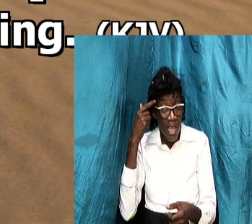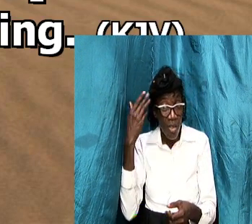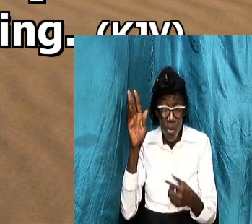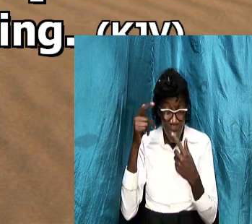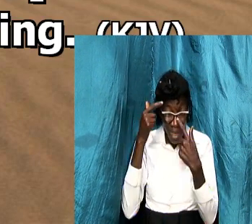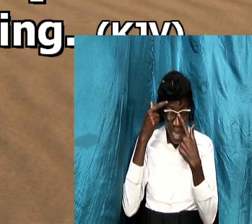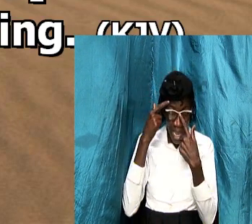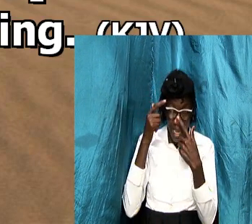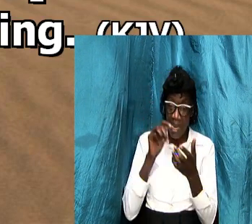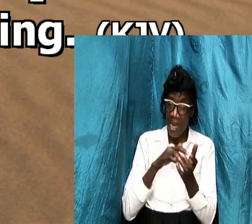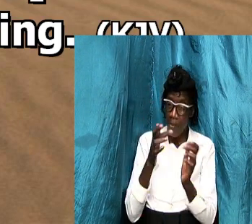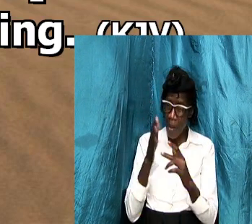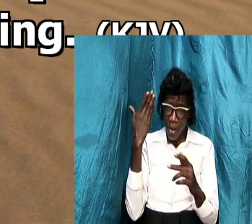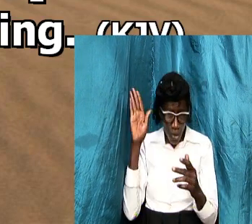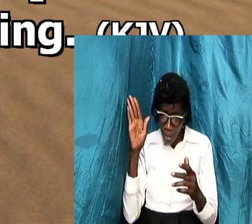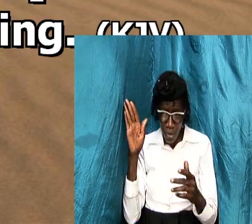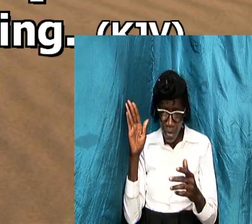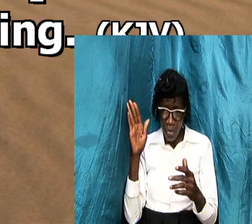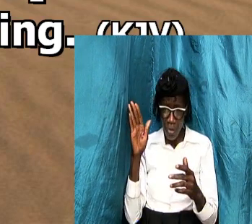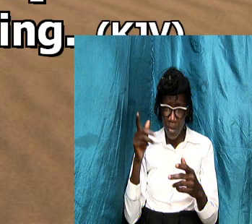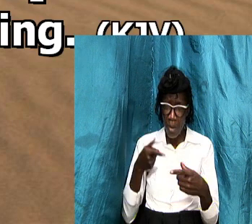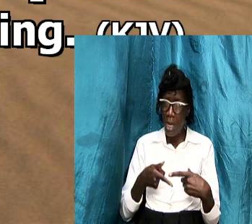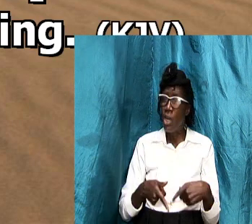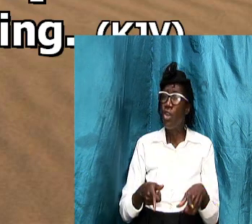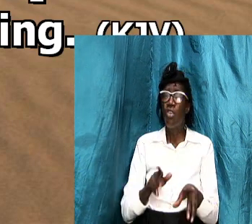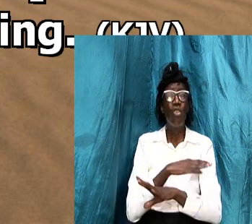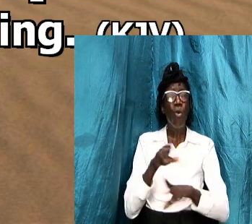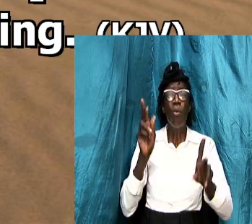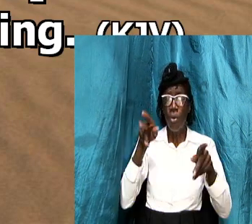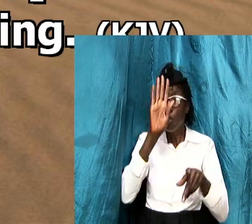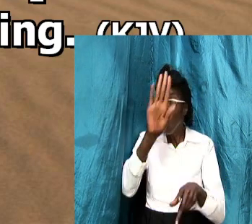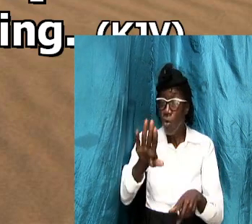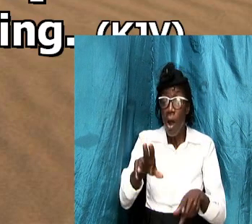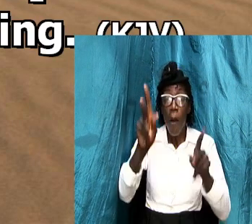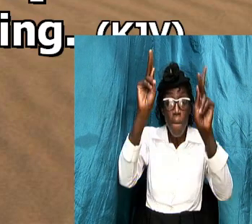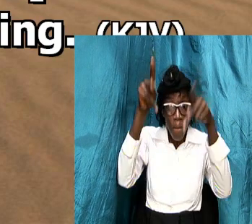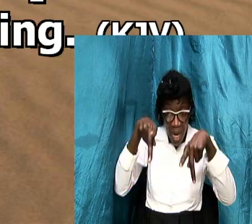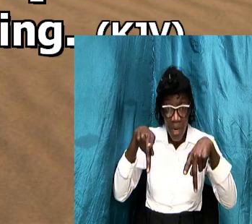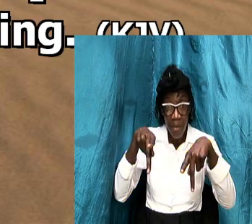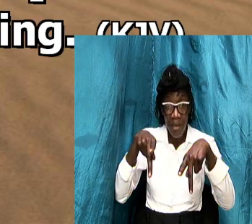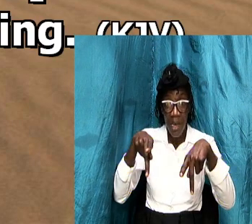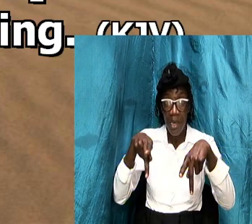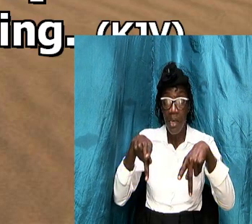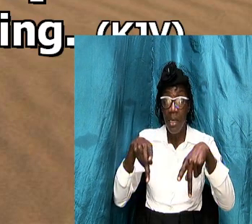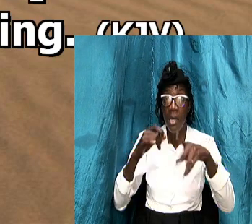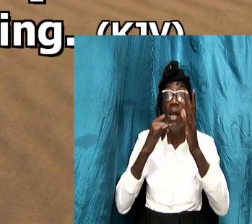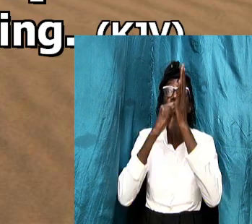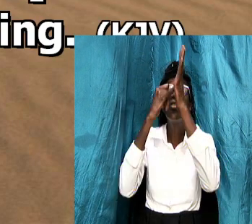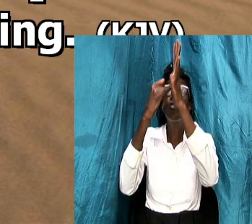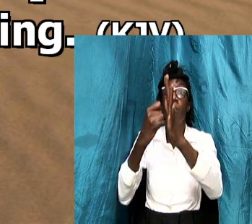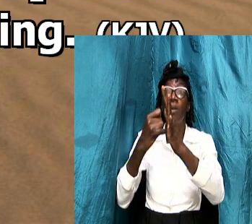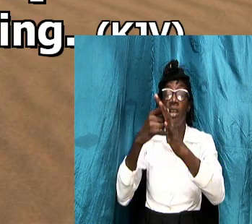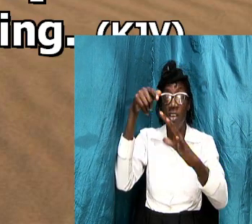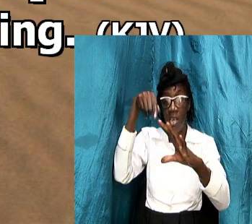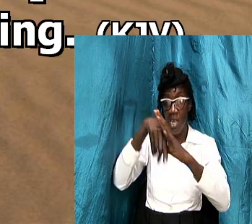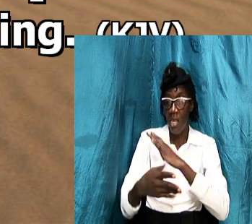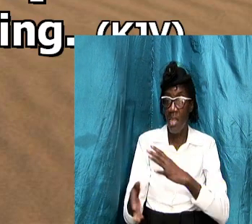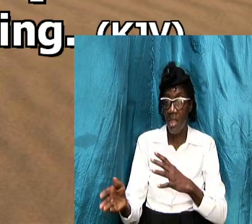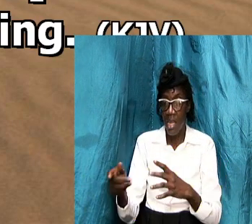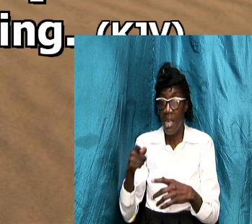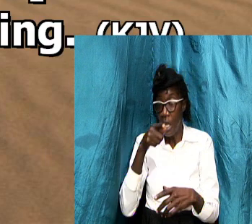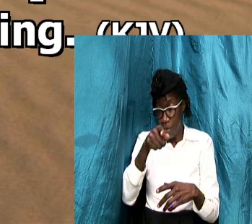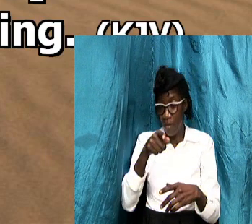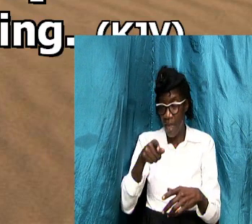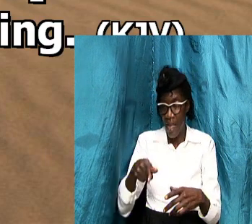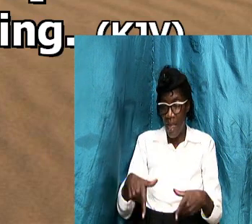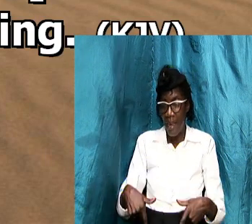not put even our own personal private interpretation of the thing because no people go and say make me get all